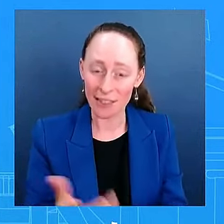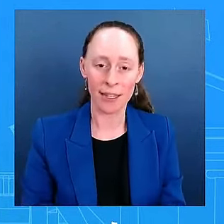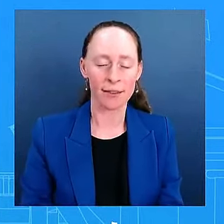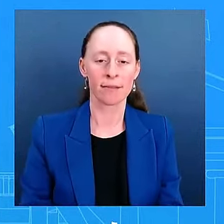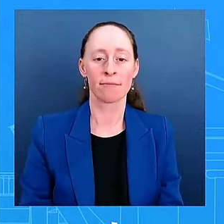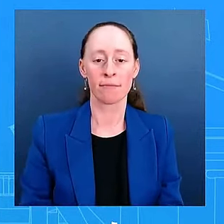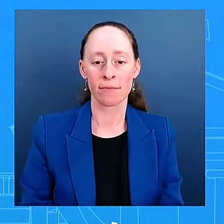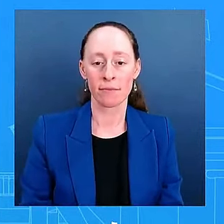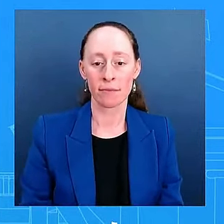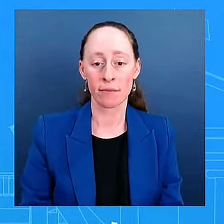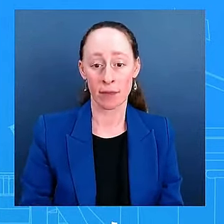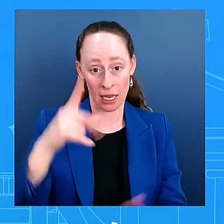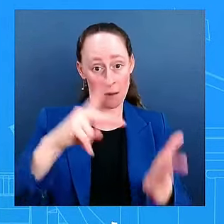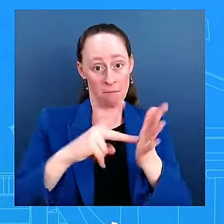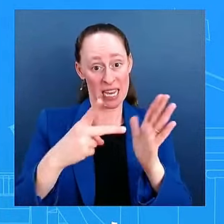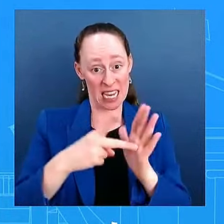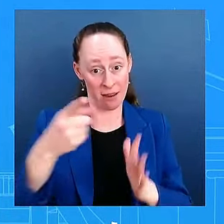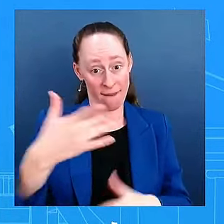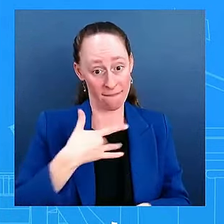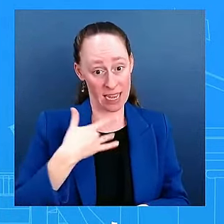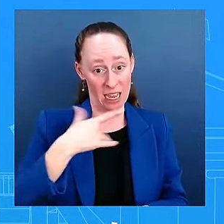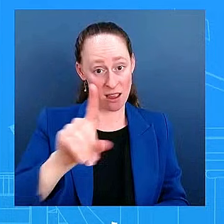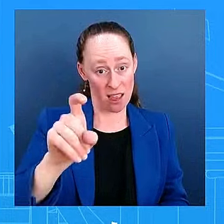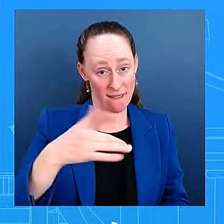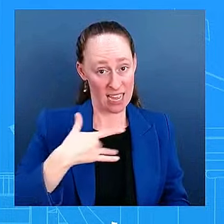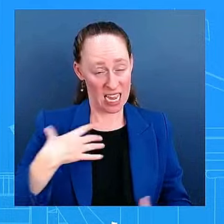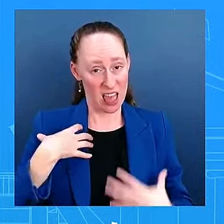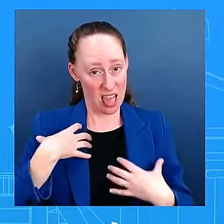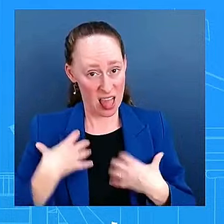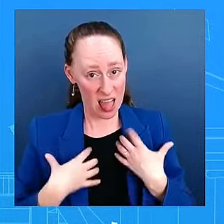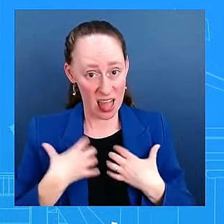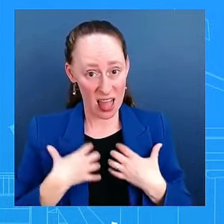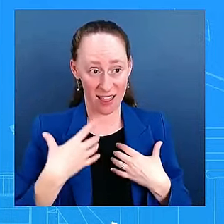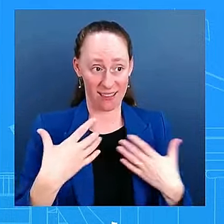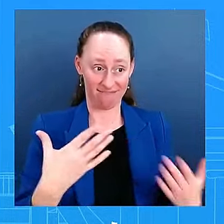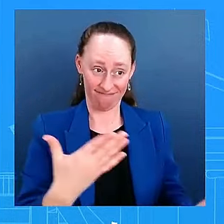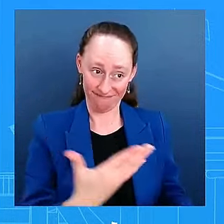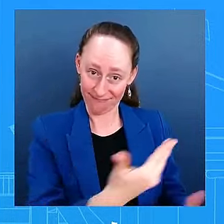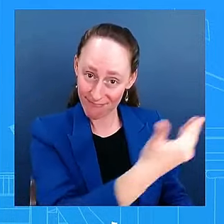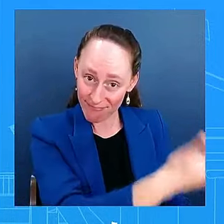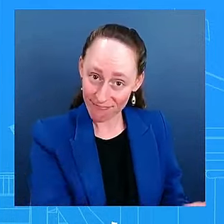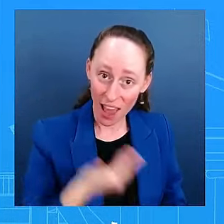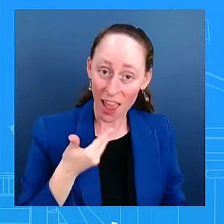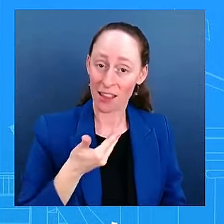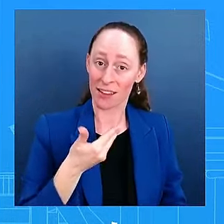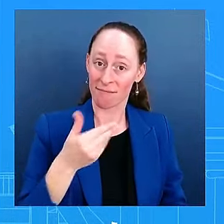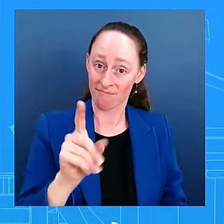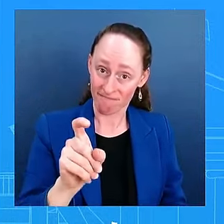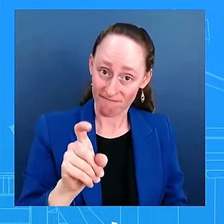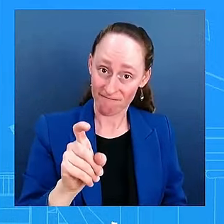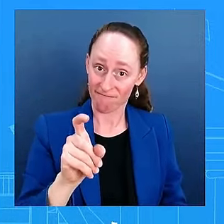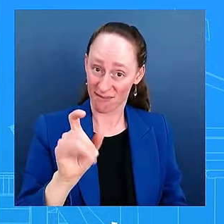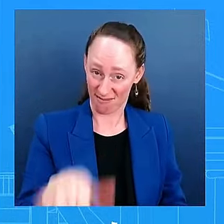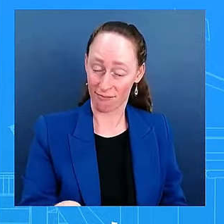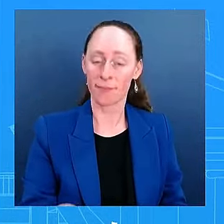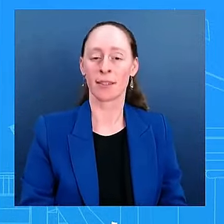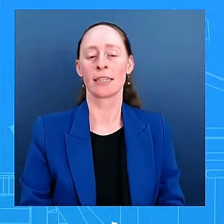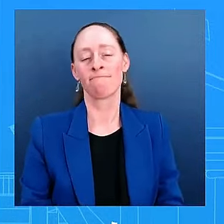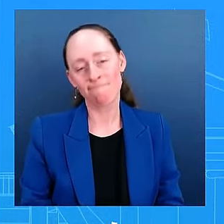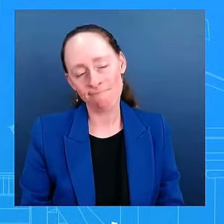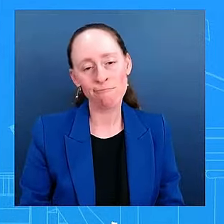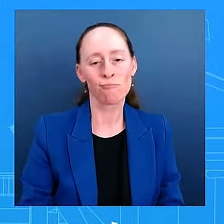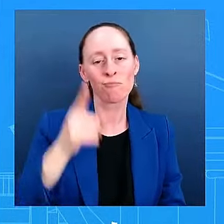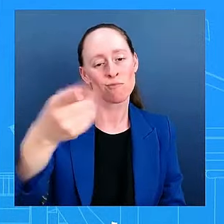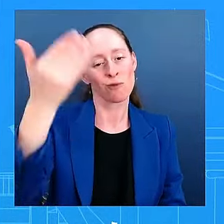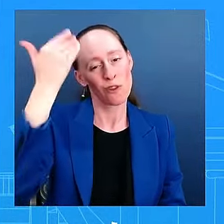mean, you've covered the president for a long time. I think you covered him when he was vice president. You know Joe Biden, right? You